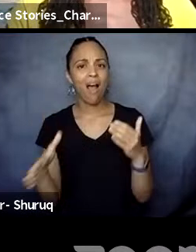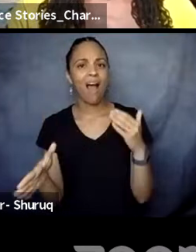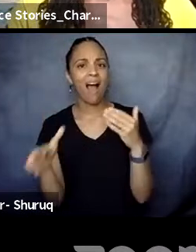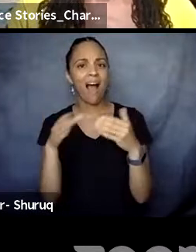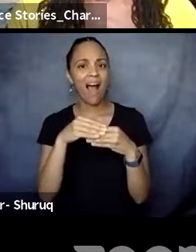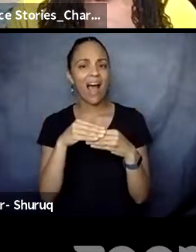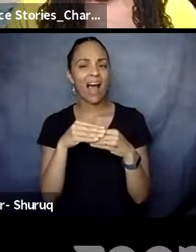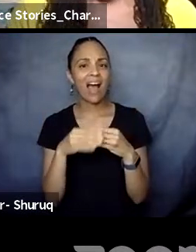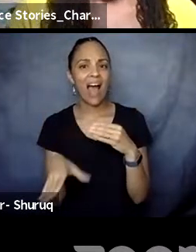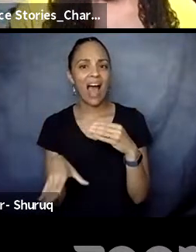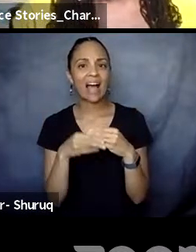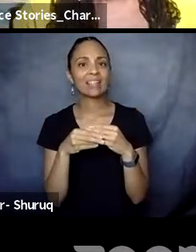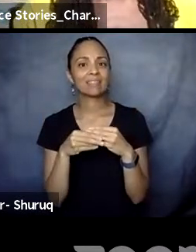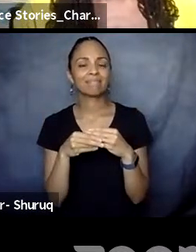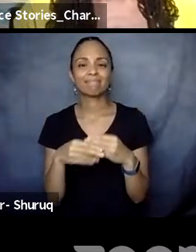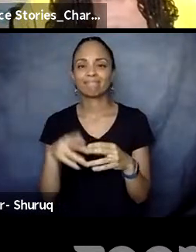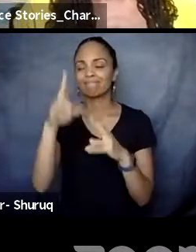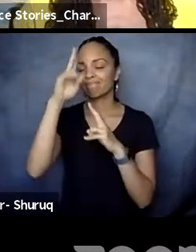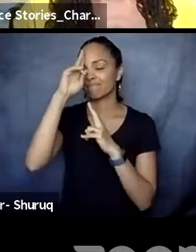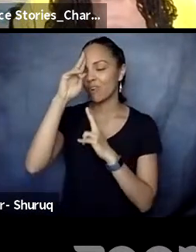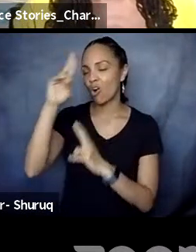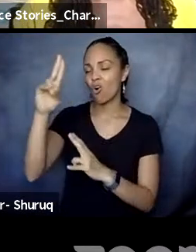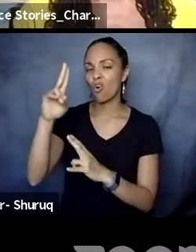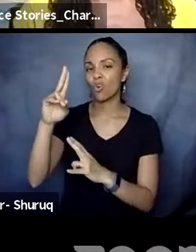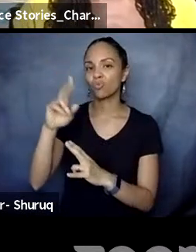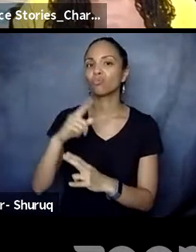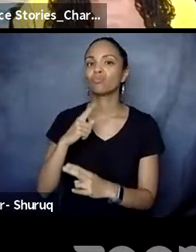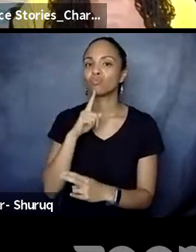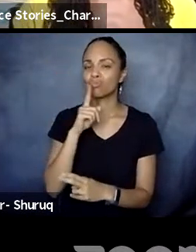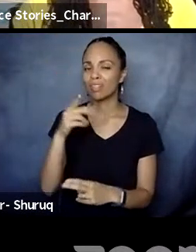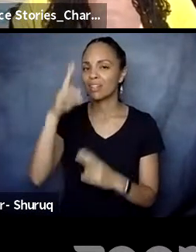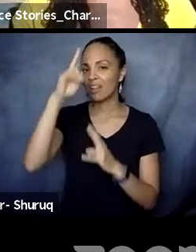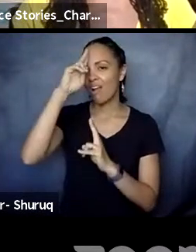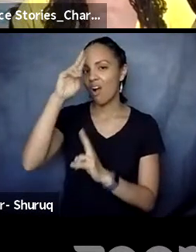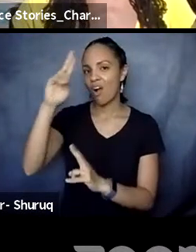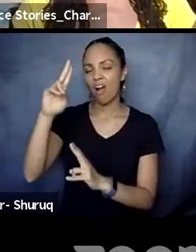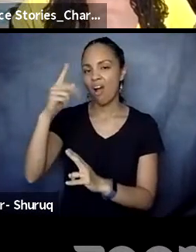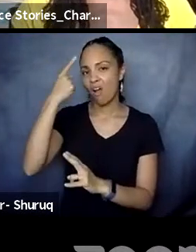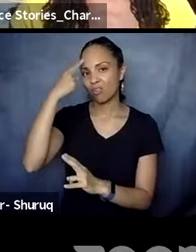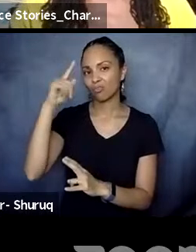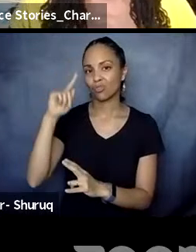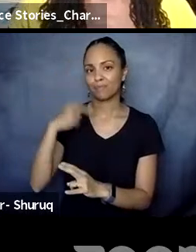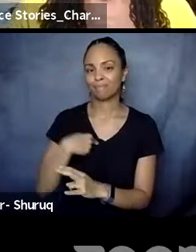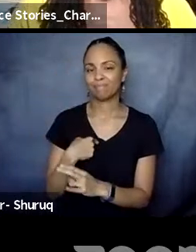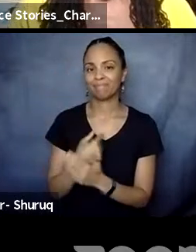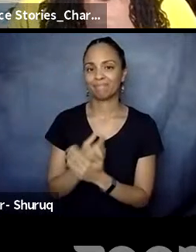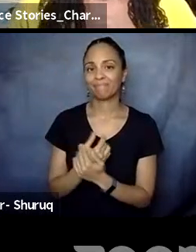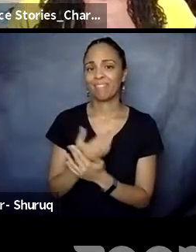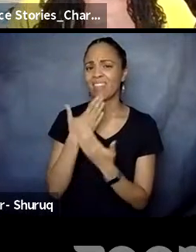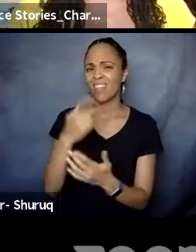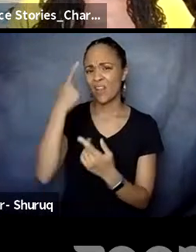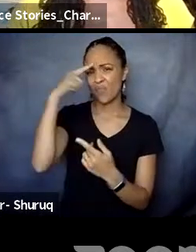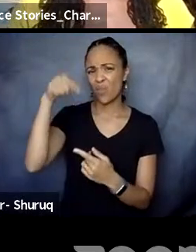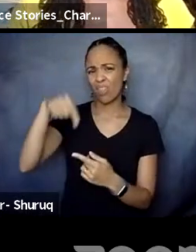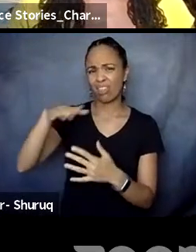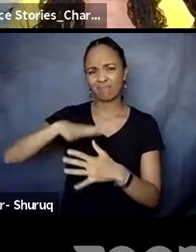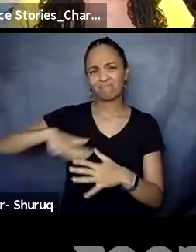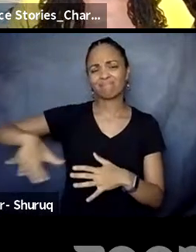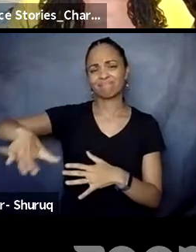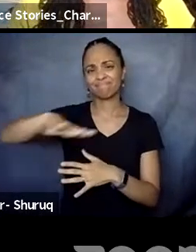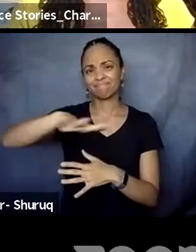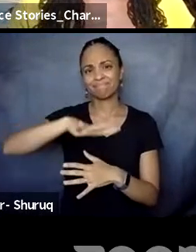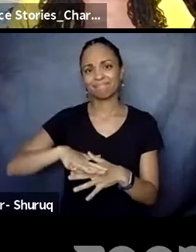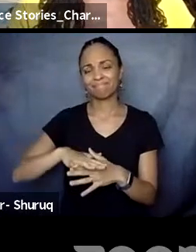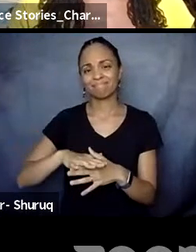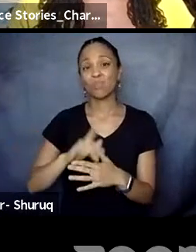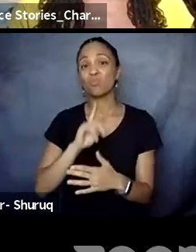Camille Creative I think our core ones have been